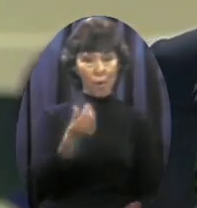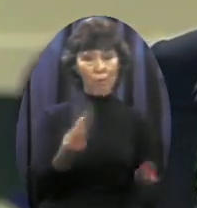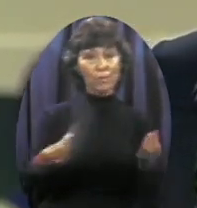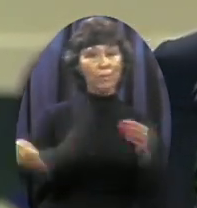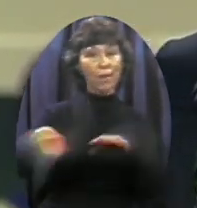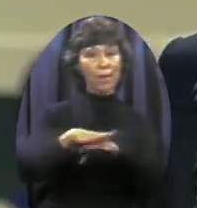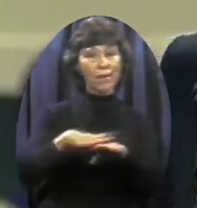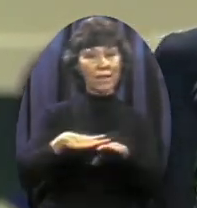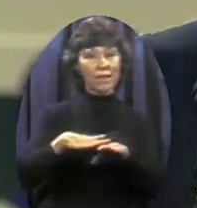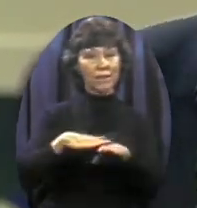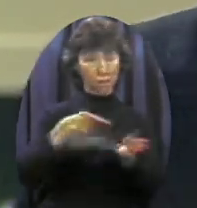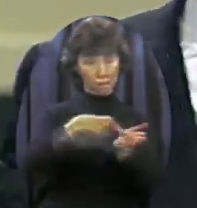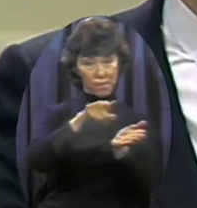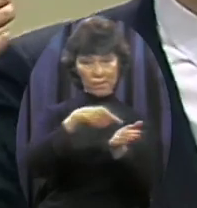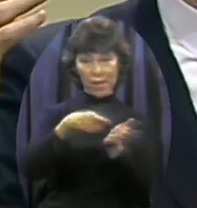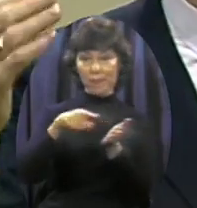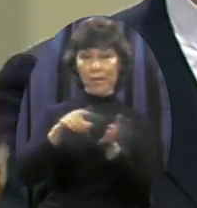yours